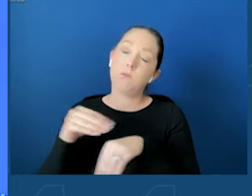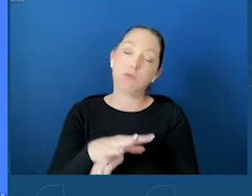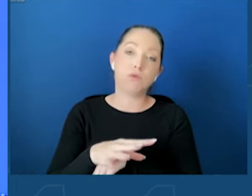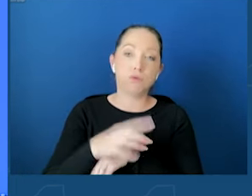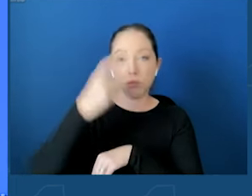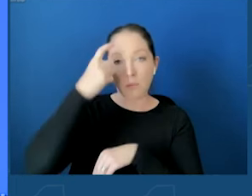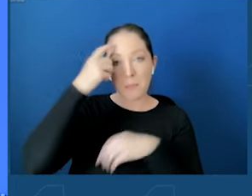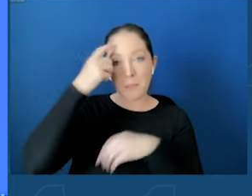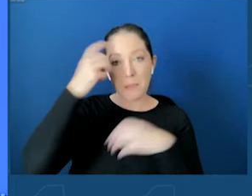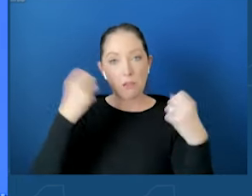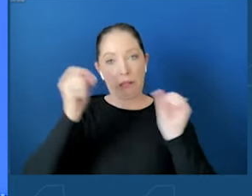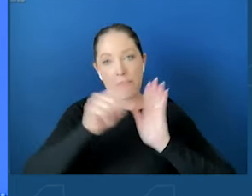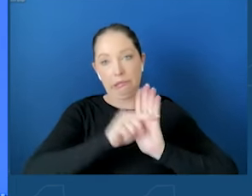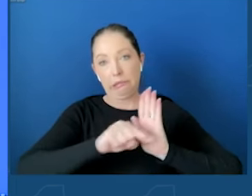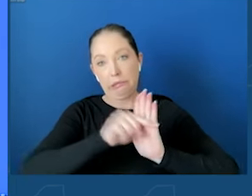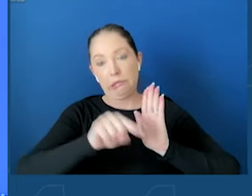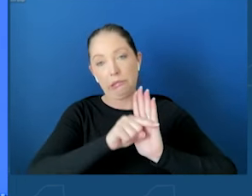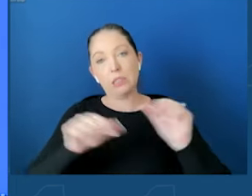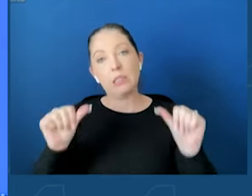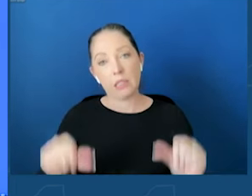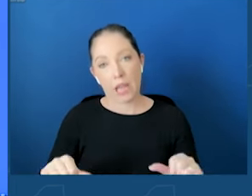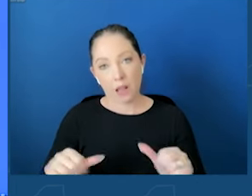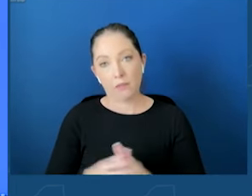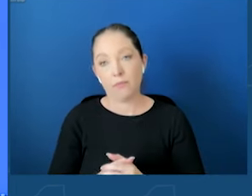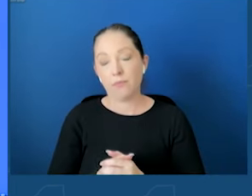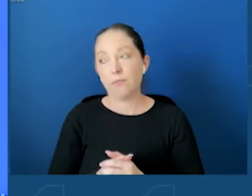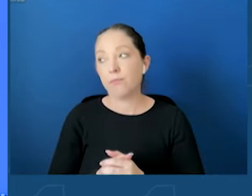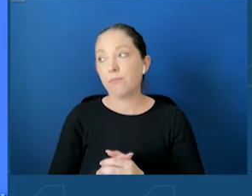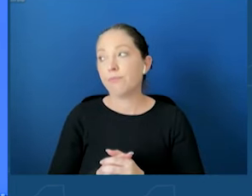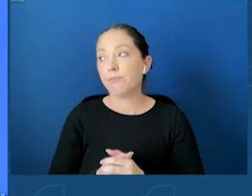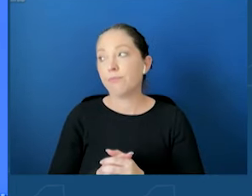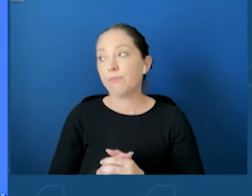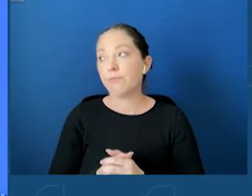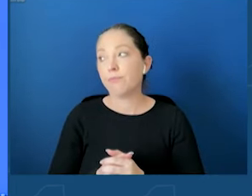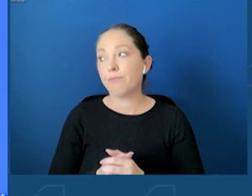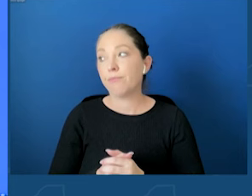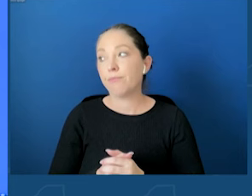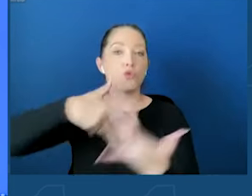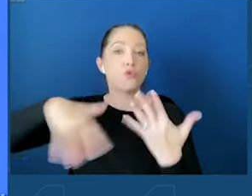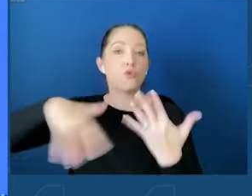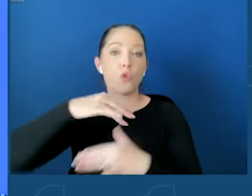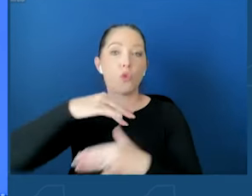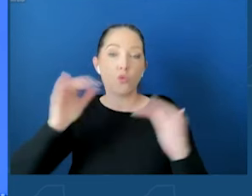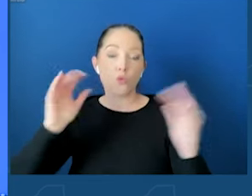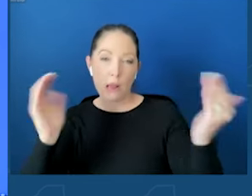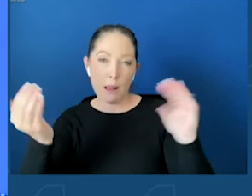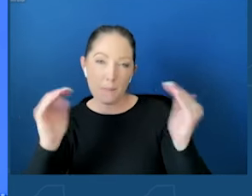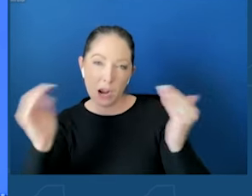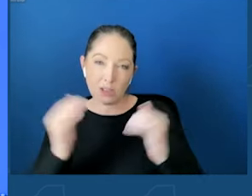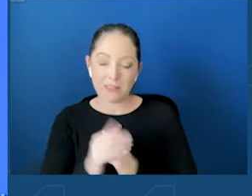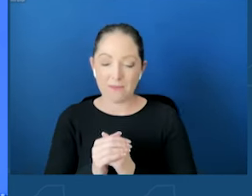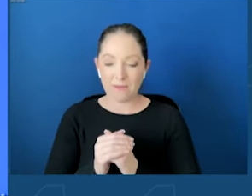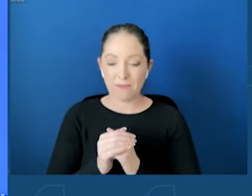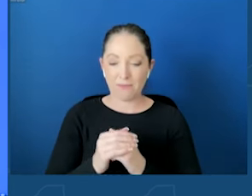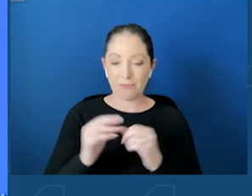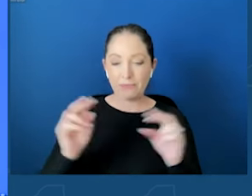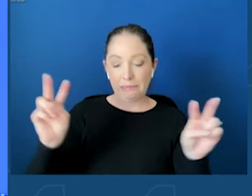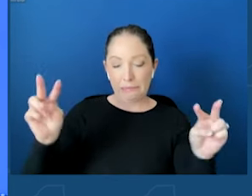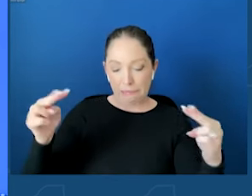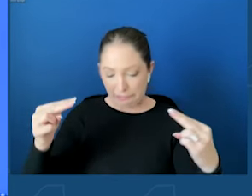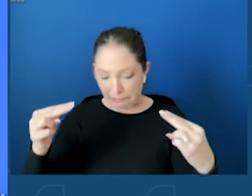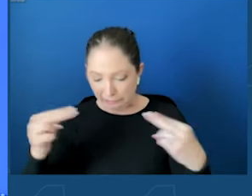comparison and content that focuses on their physical appearances as taking a toll on their mental health.